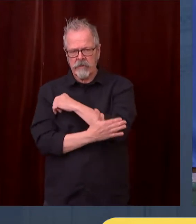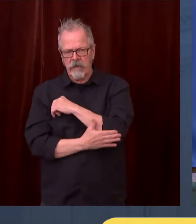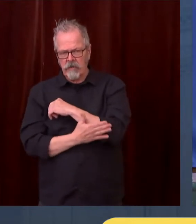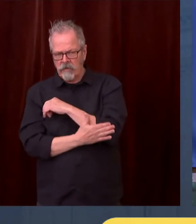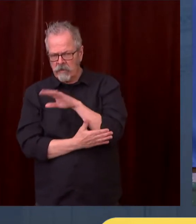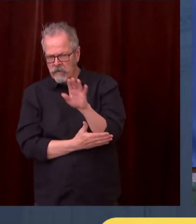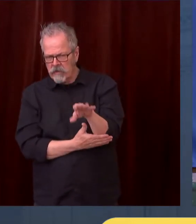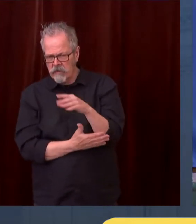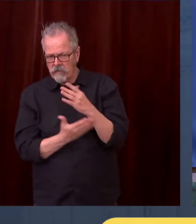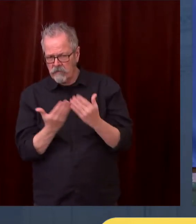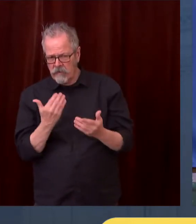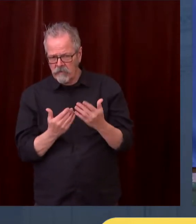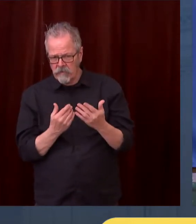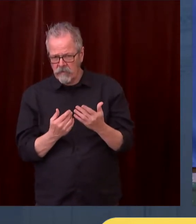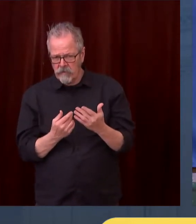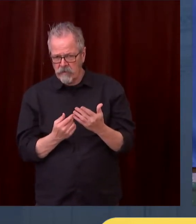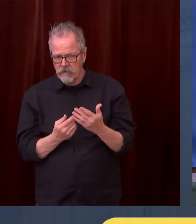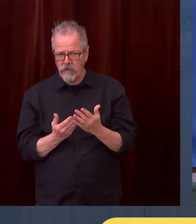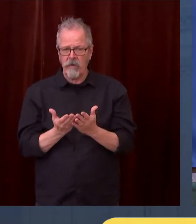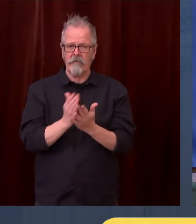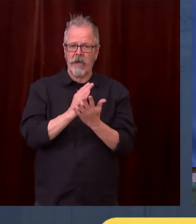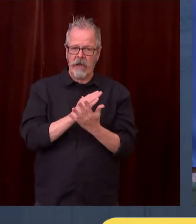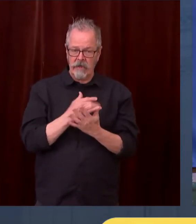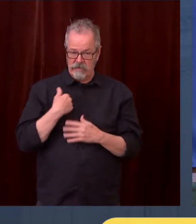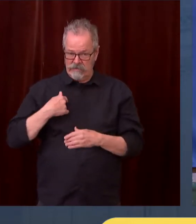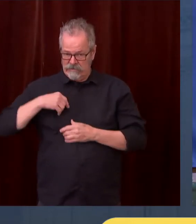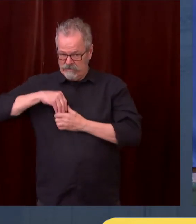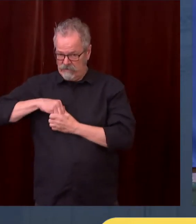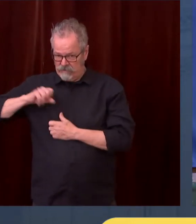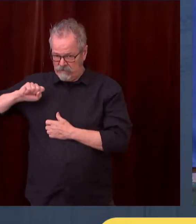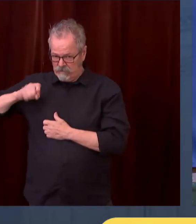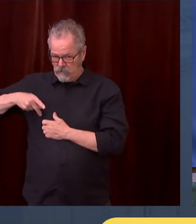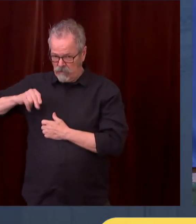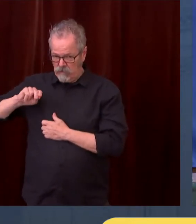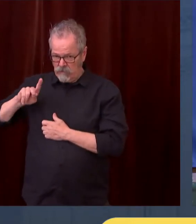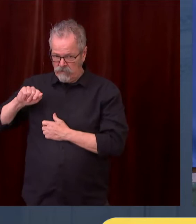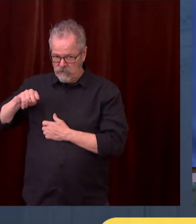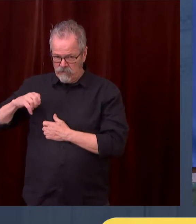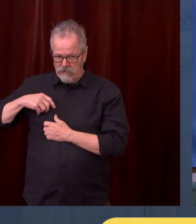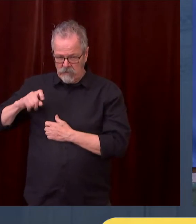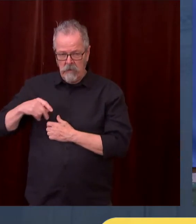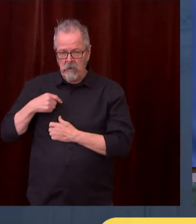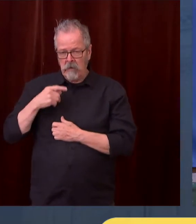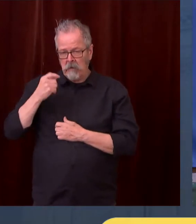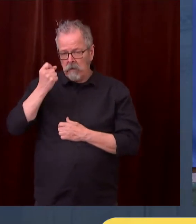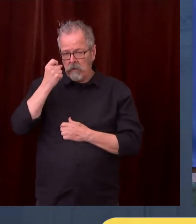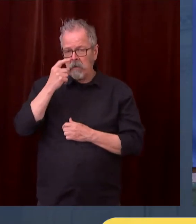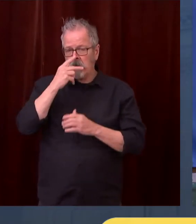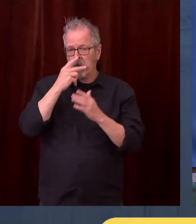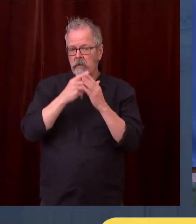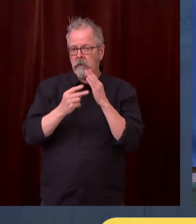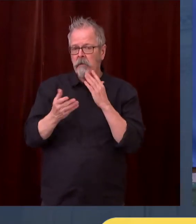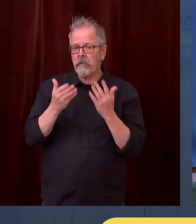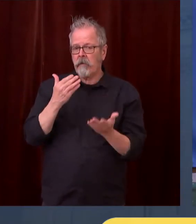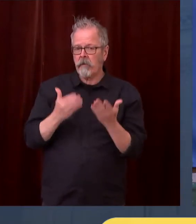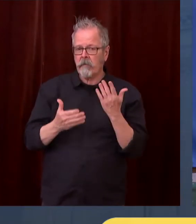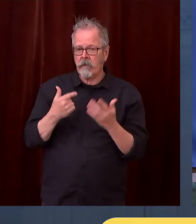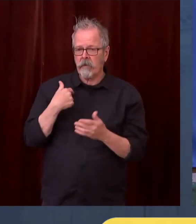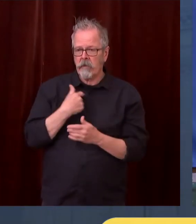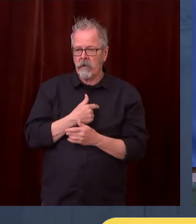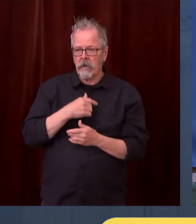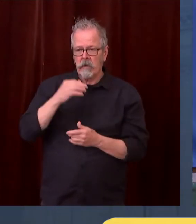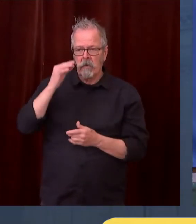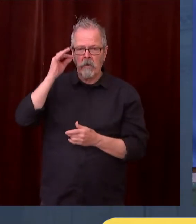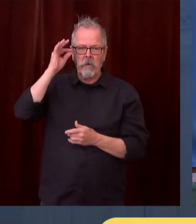counties in the state where we may slide by on Monday to continue into day three, but by the end of the week, we might start to see